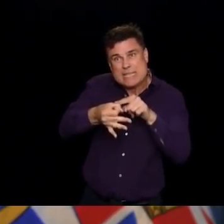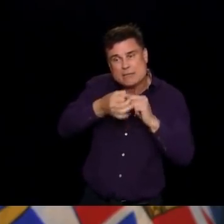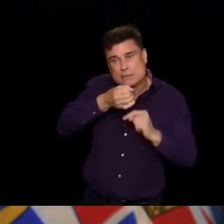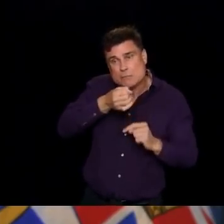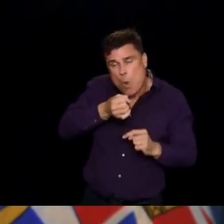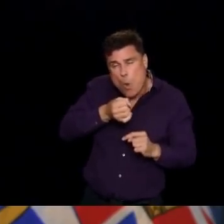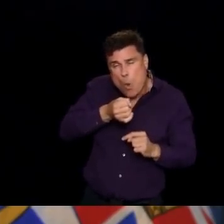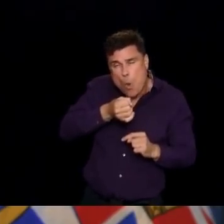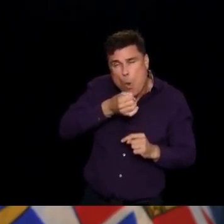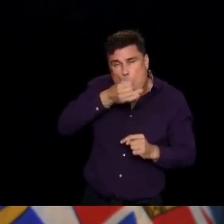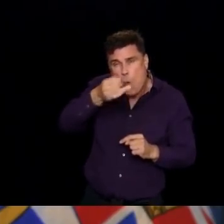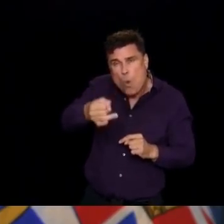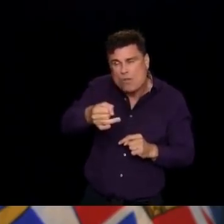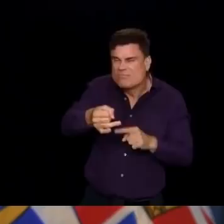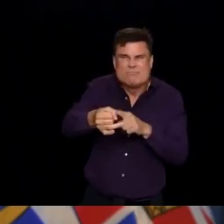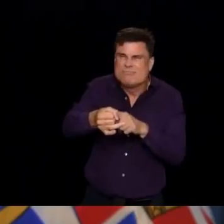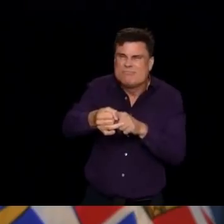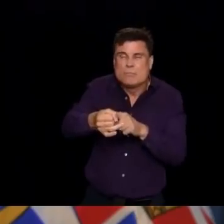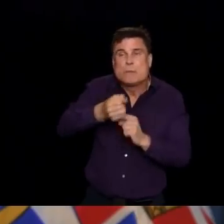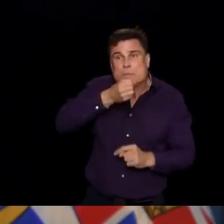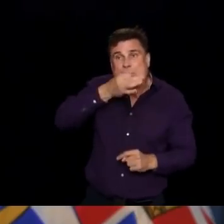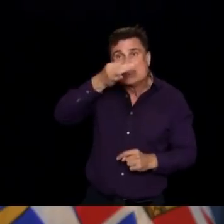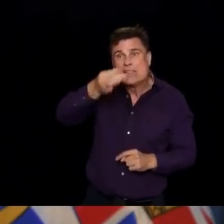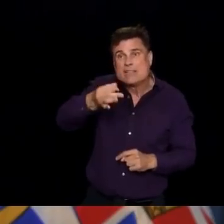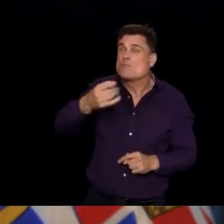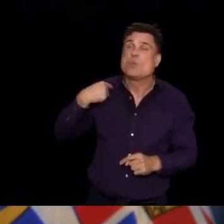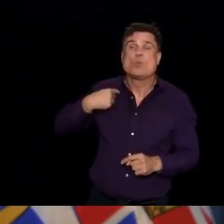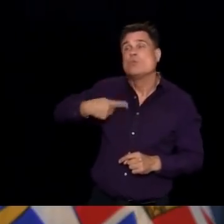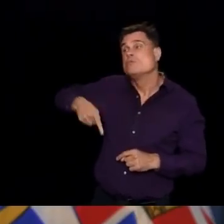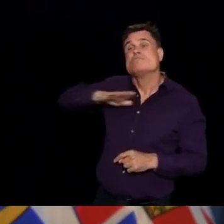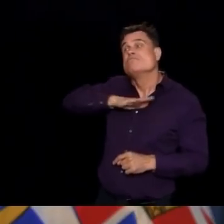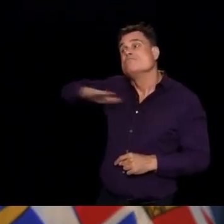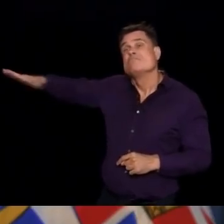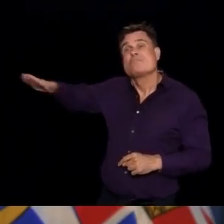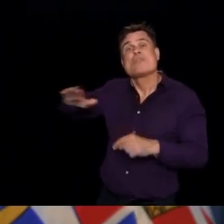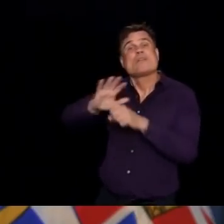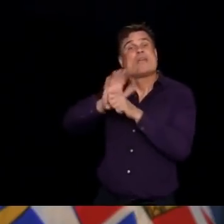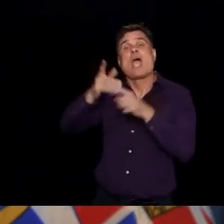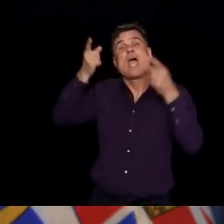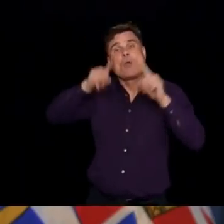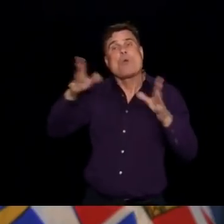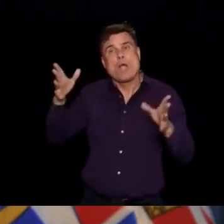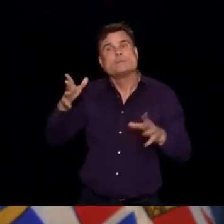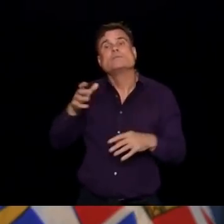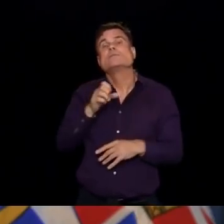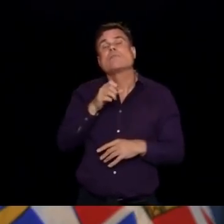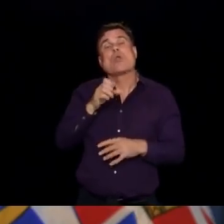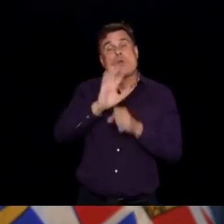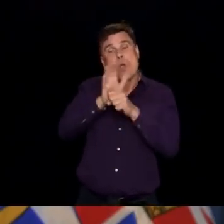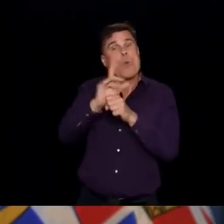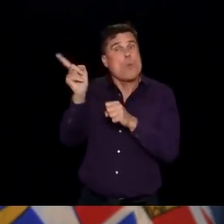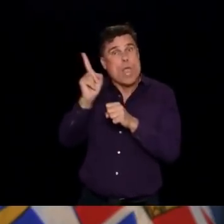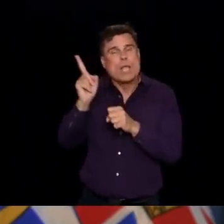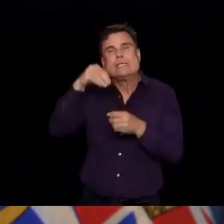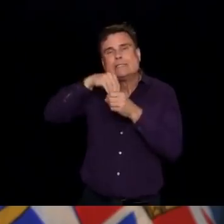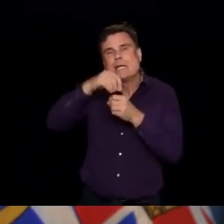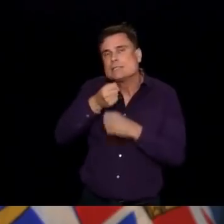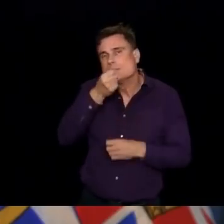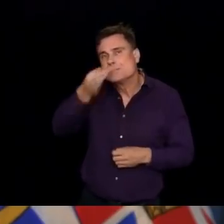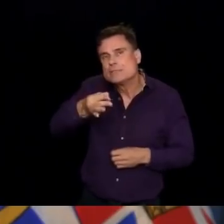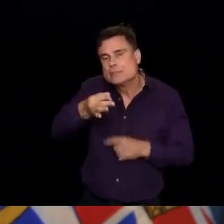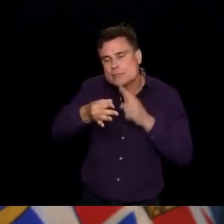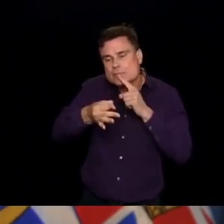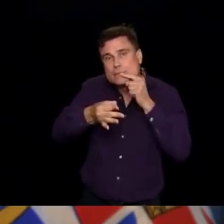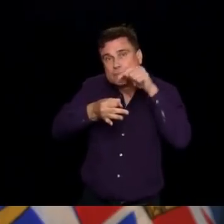And each individual outbreak situation, for example, we might do things slightly differently depending on, you know, a mixed